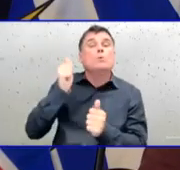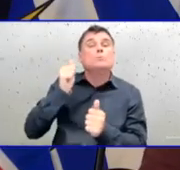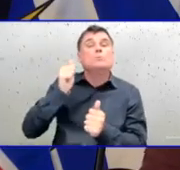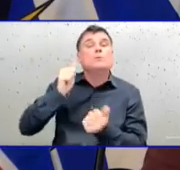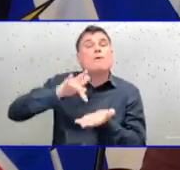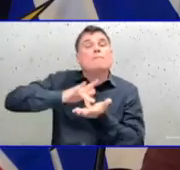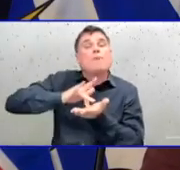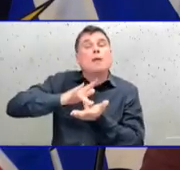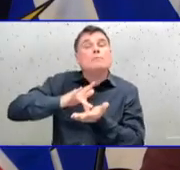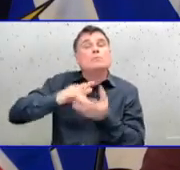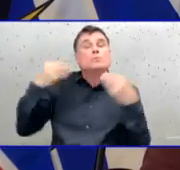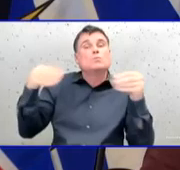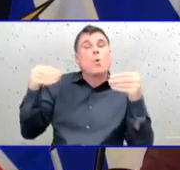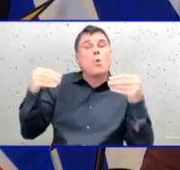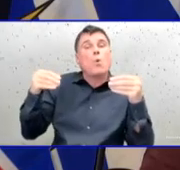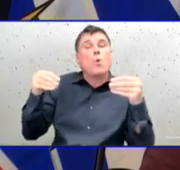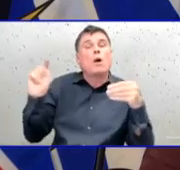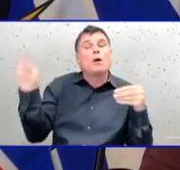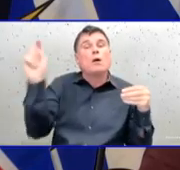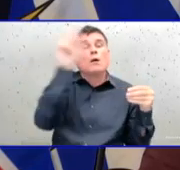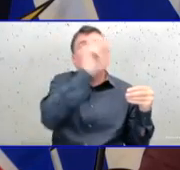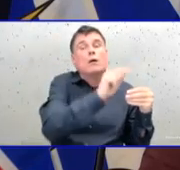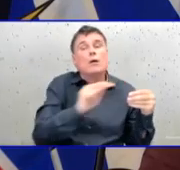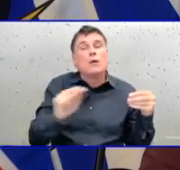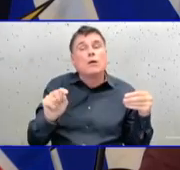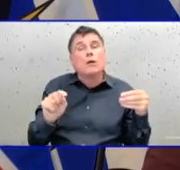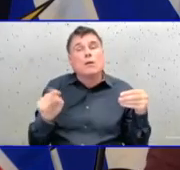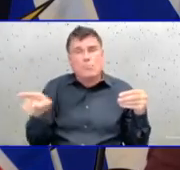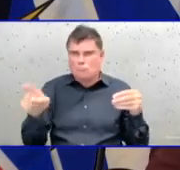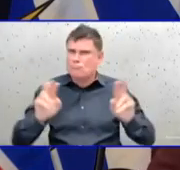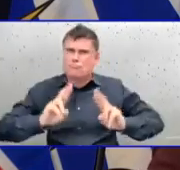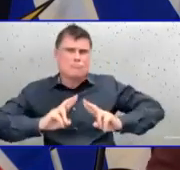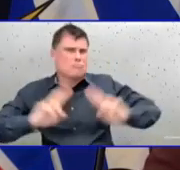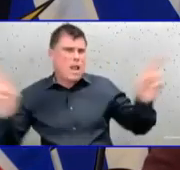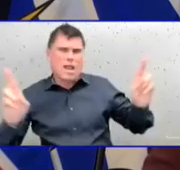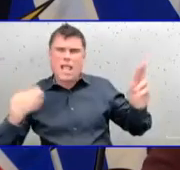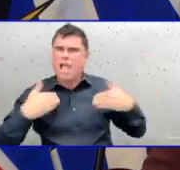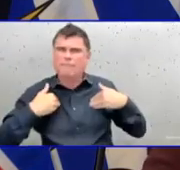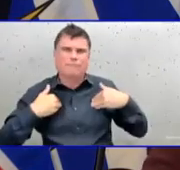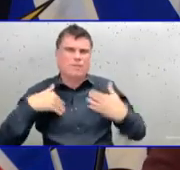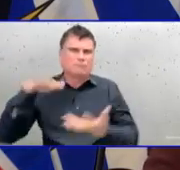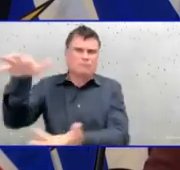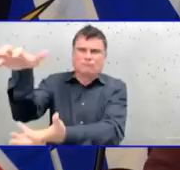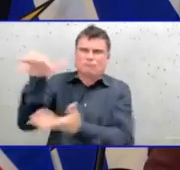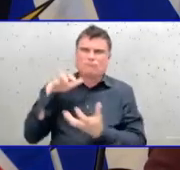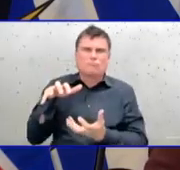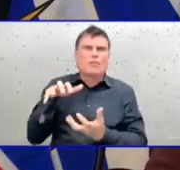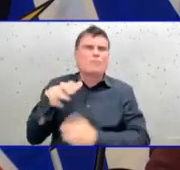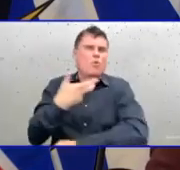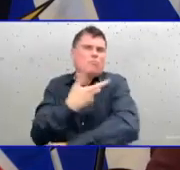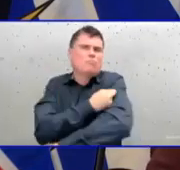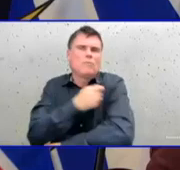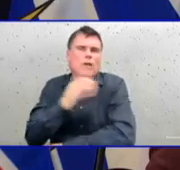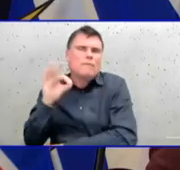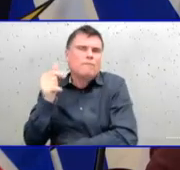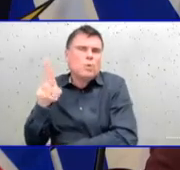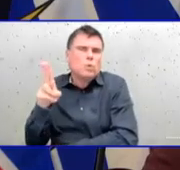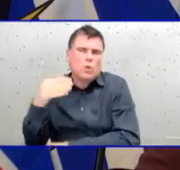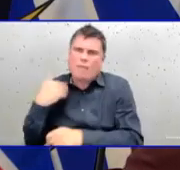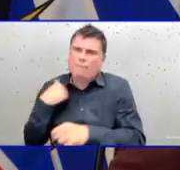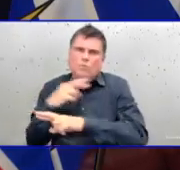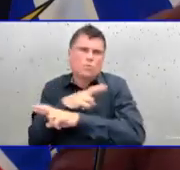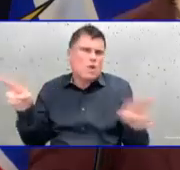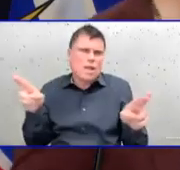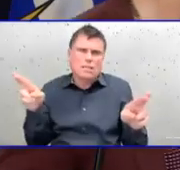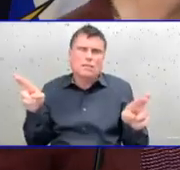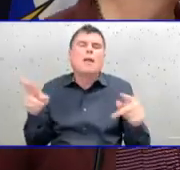ready and able to give flu shots as well as public health clinics. But we're relying on our pharmacy partners for a lot of that